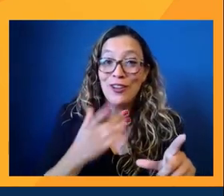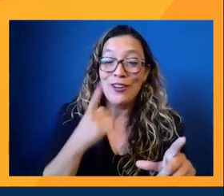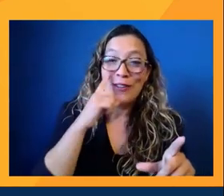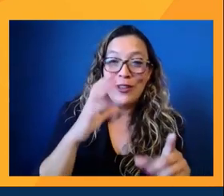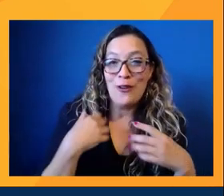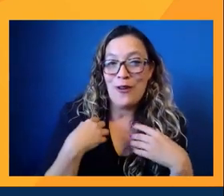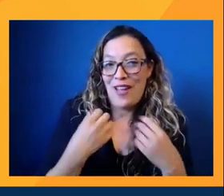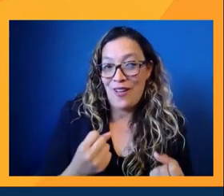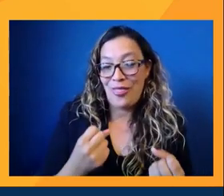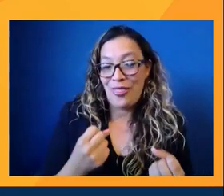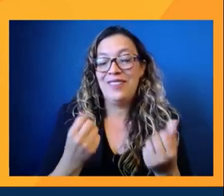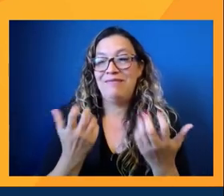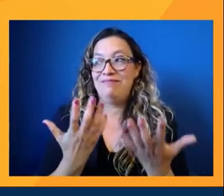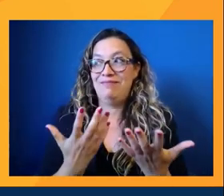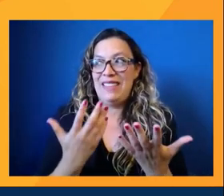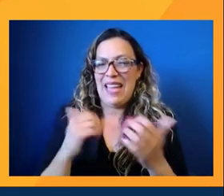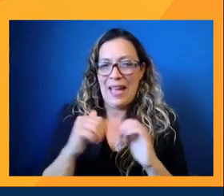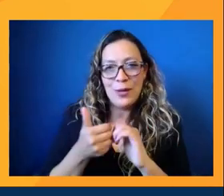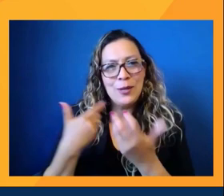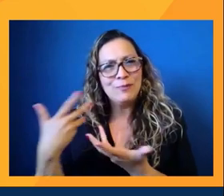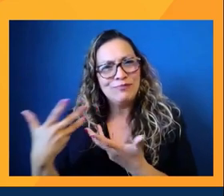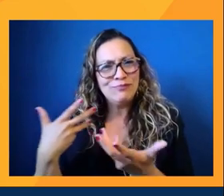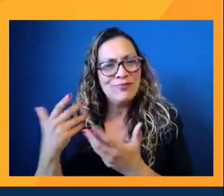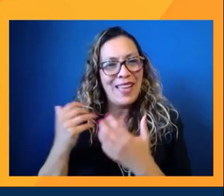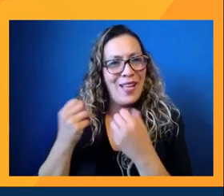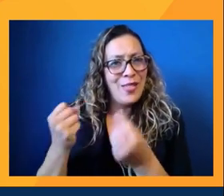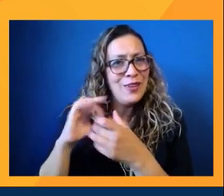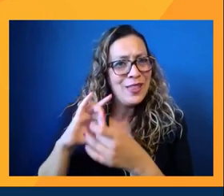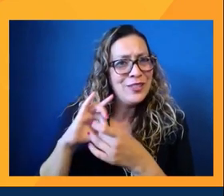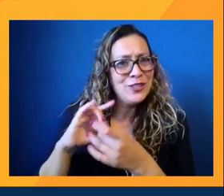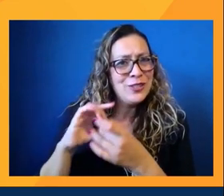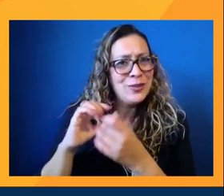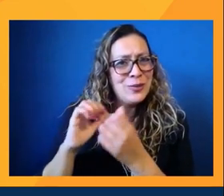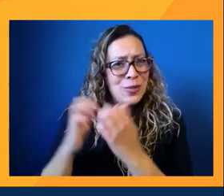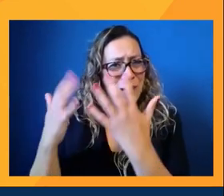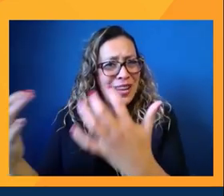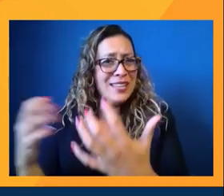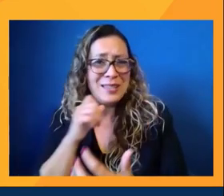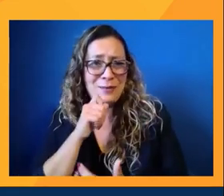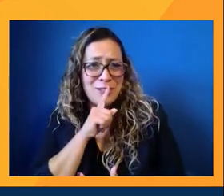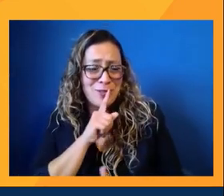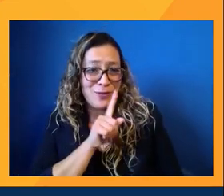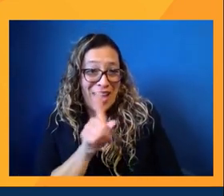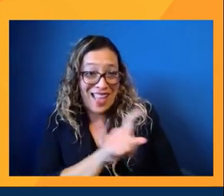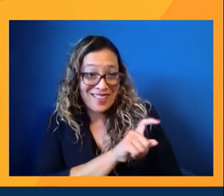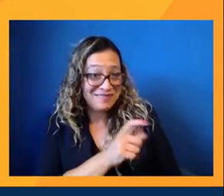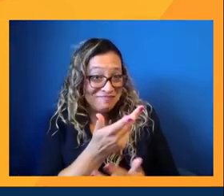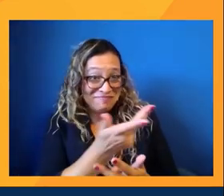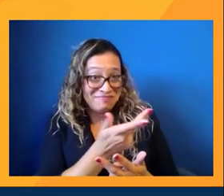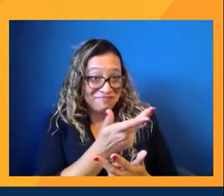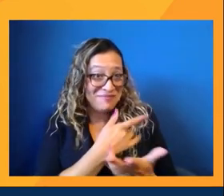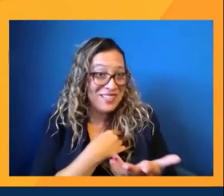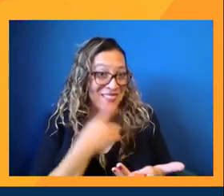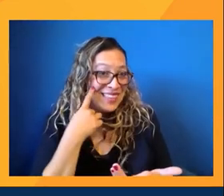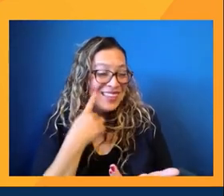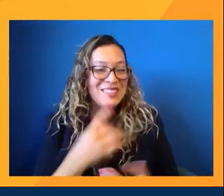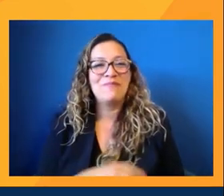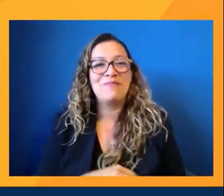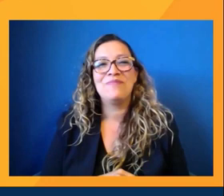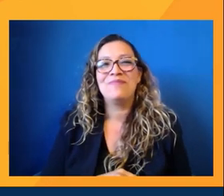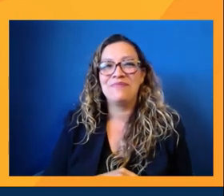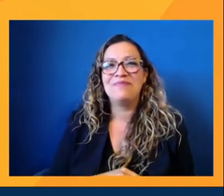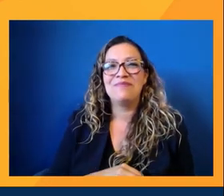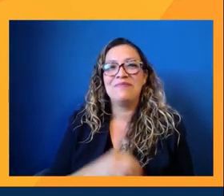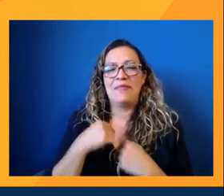the audience? Oh, that's interesting. I'm not I'm not sure who to give that one to. Anybody have any thoughts on that one? You know, I get I can take